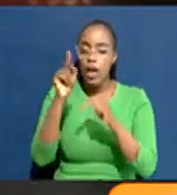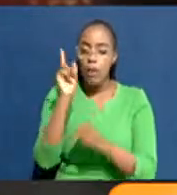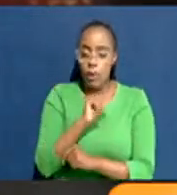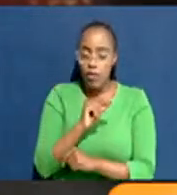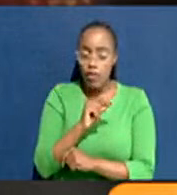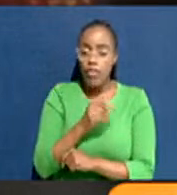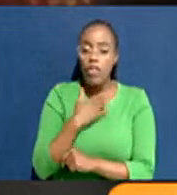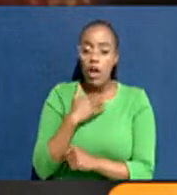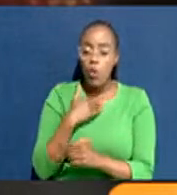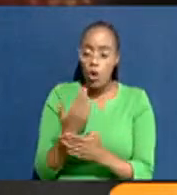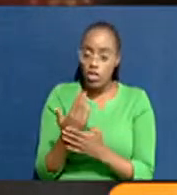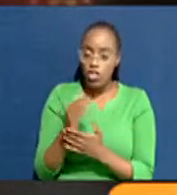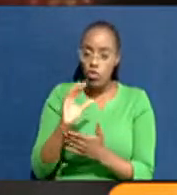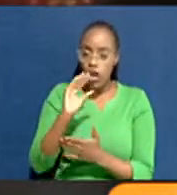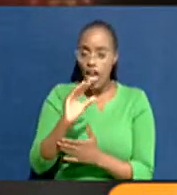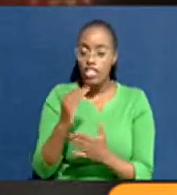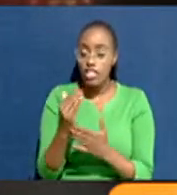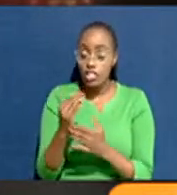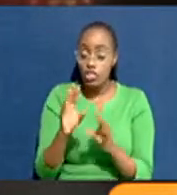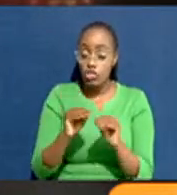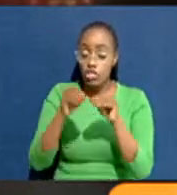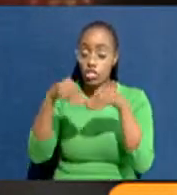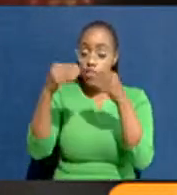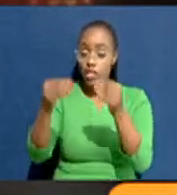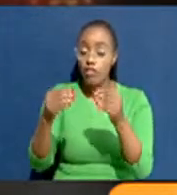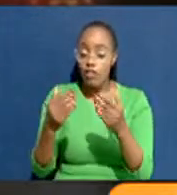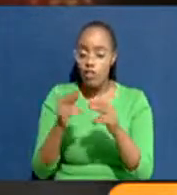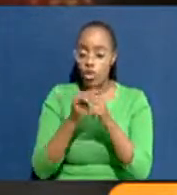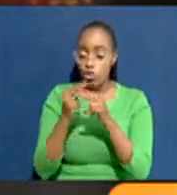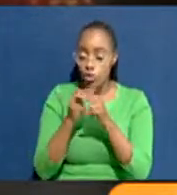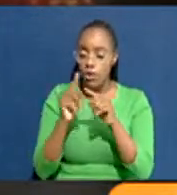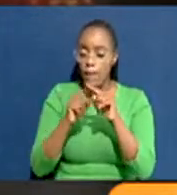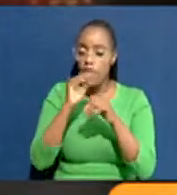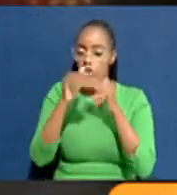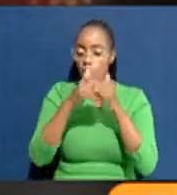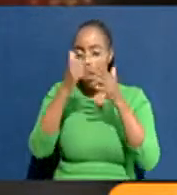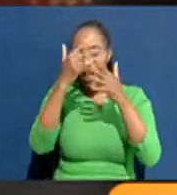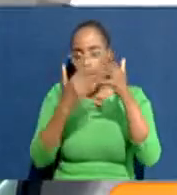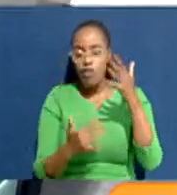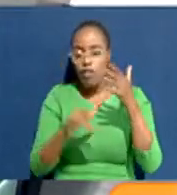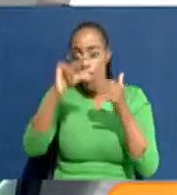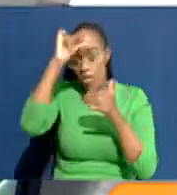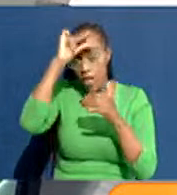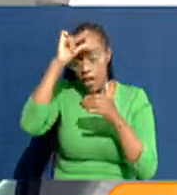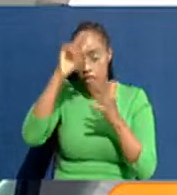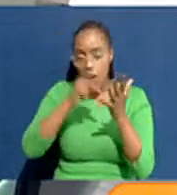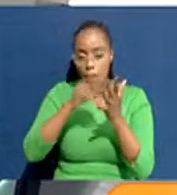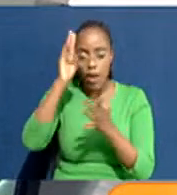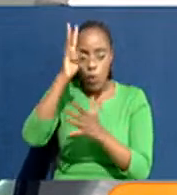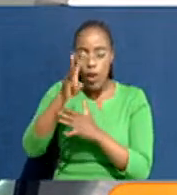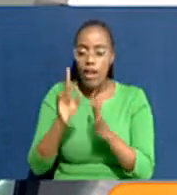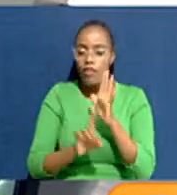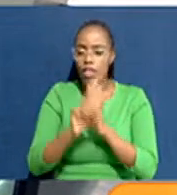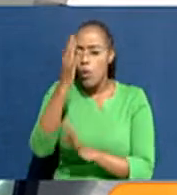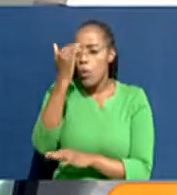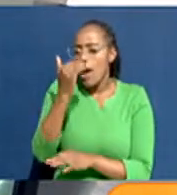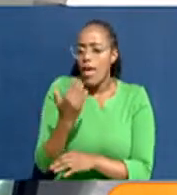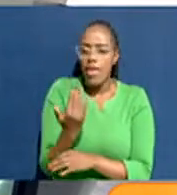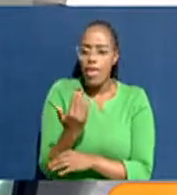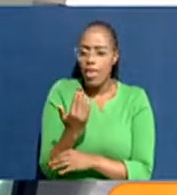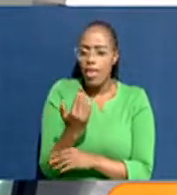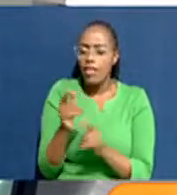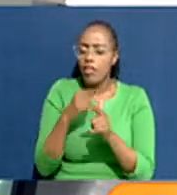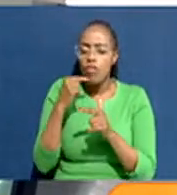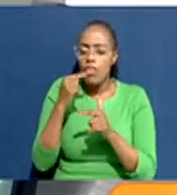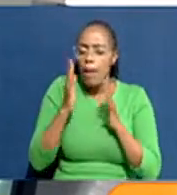they want to cash out as quickly as possible. But the plan they pay is that the government will pay the developer. Why aren't they... developer will